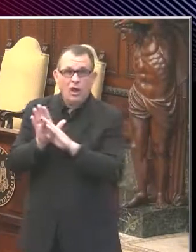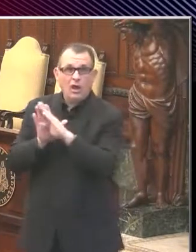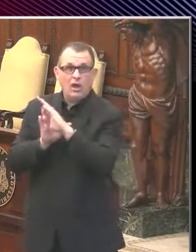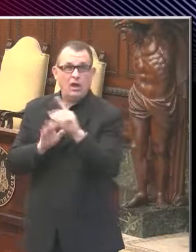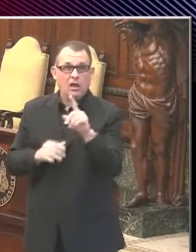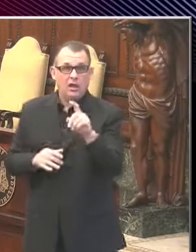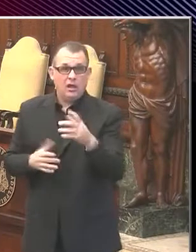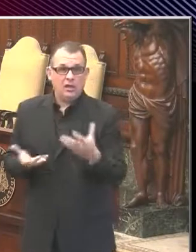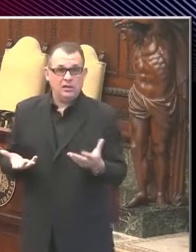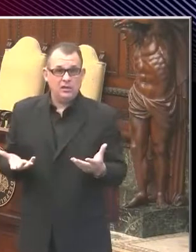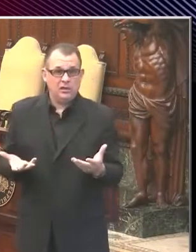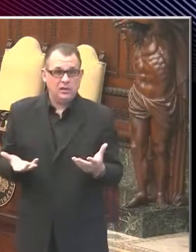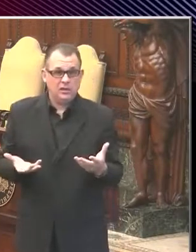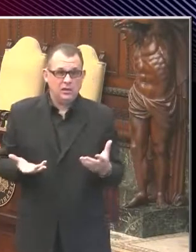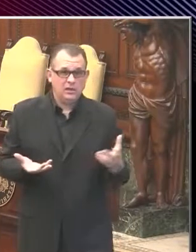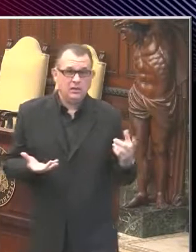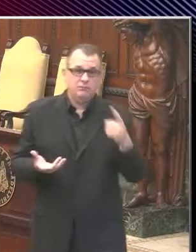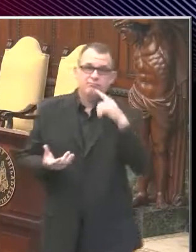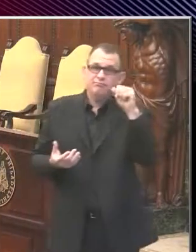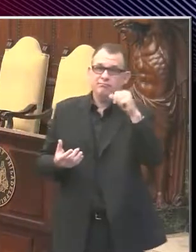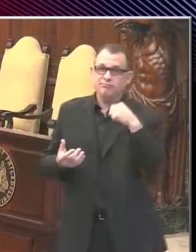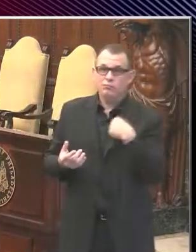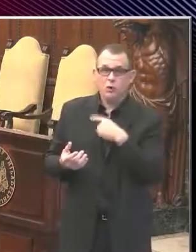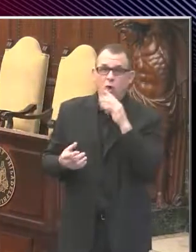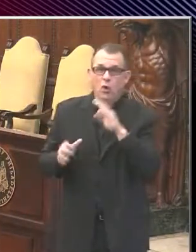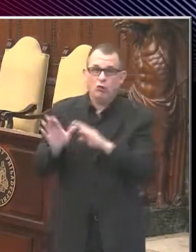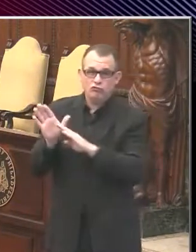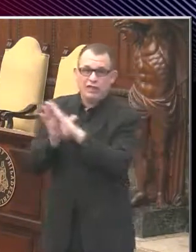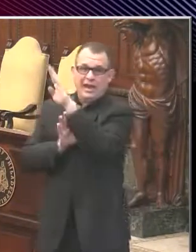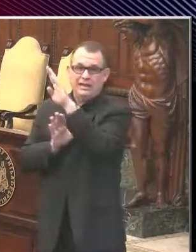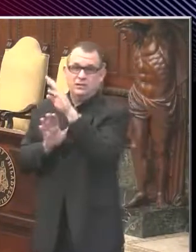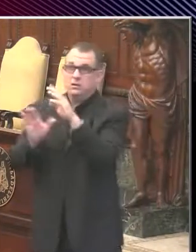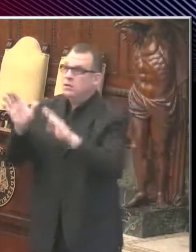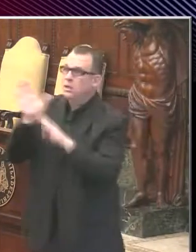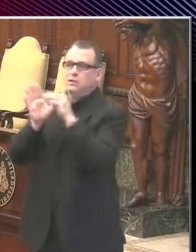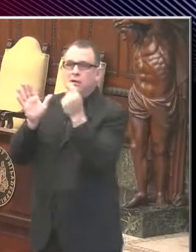I would say they are rising. I don't think they're rising fast, but they do appear to be increasing.